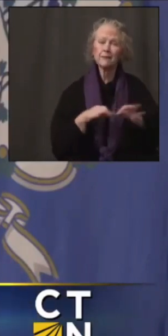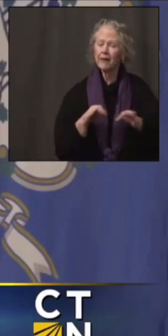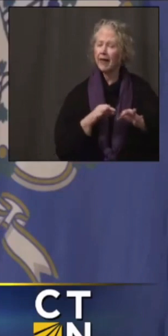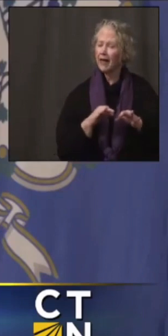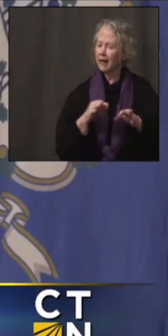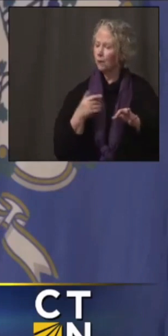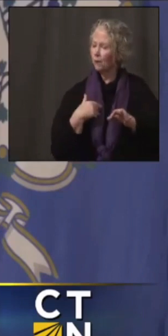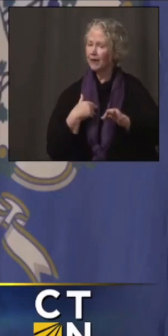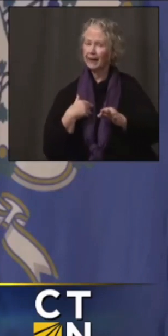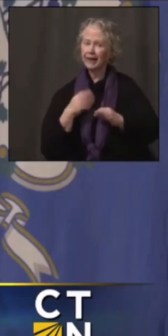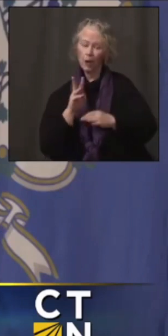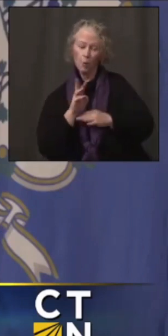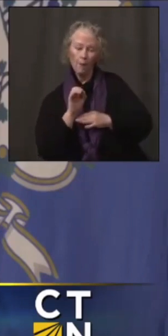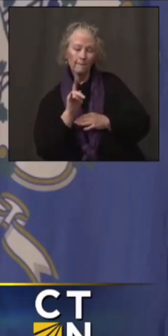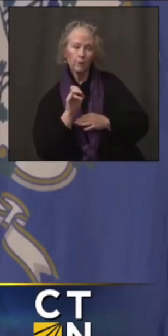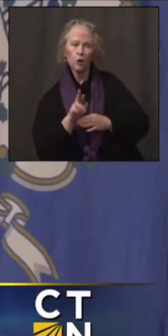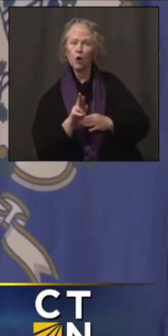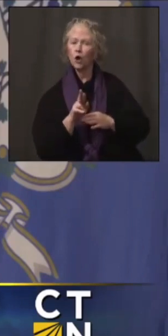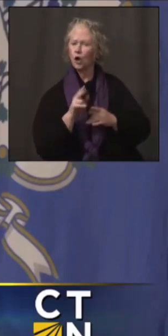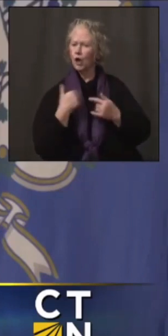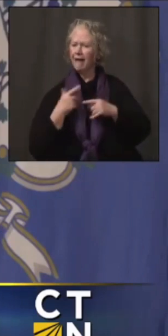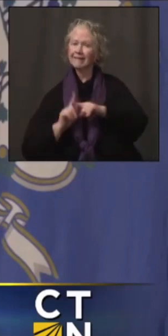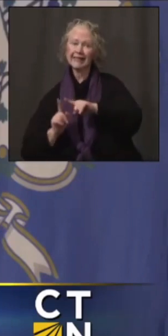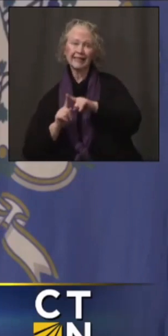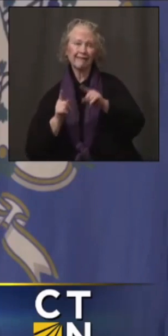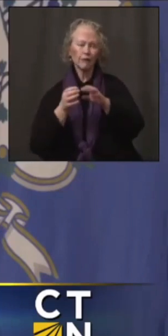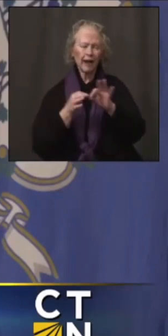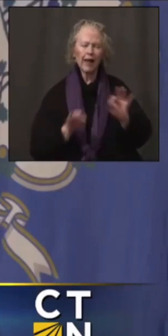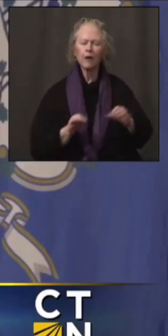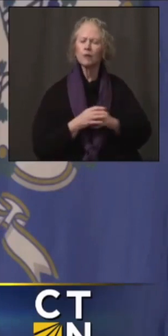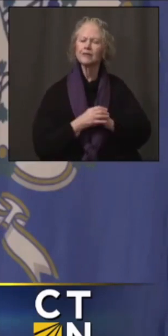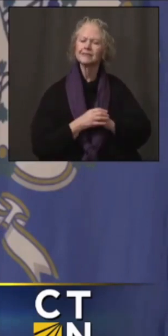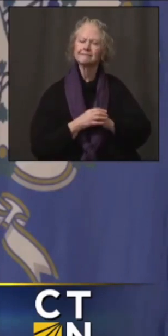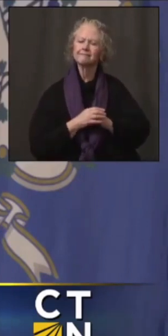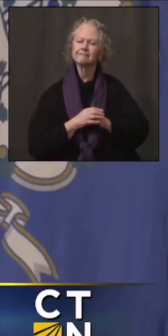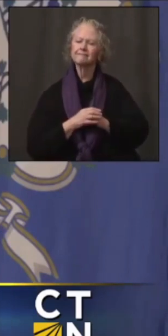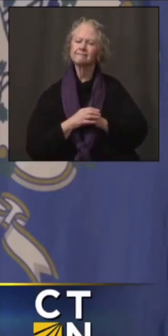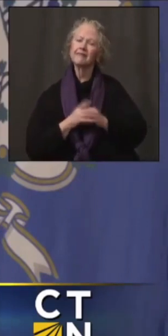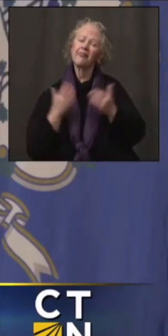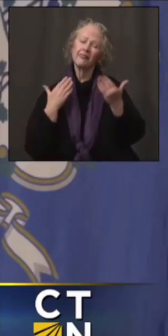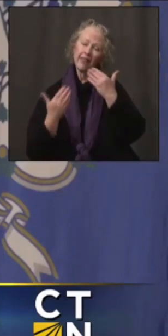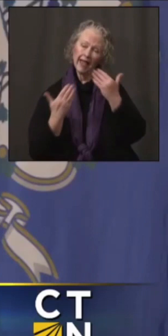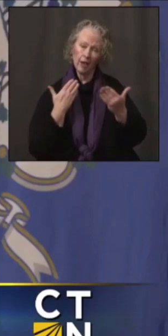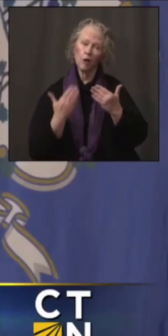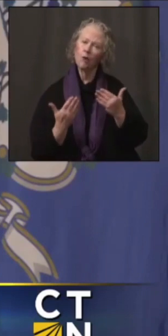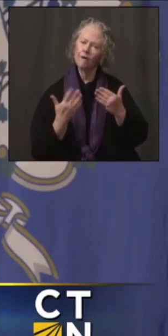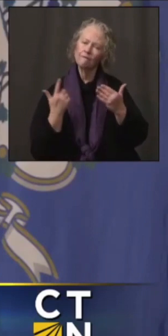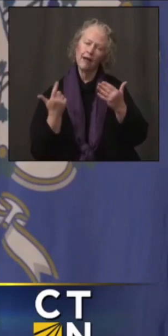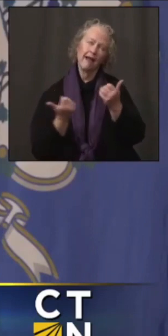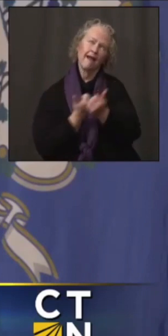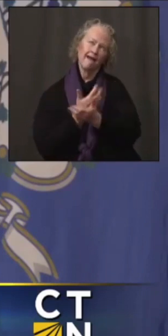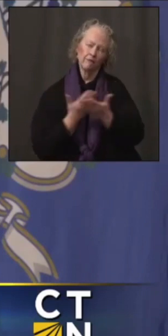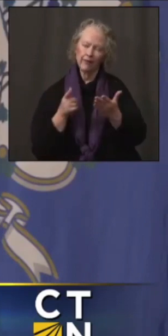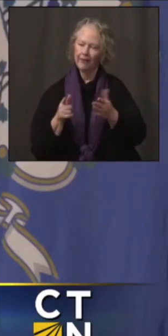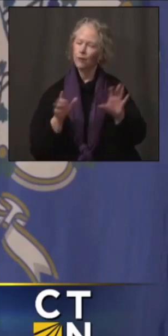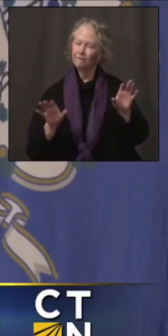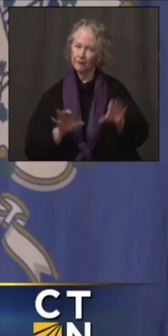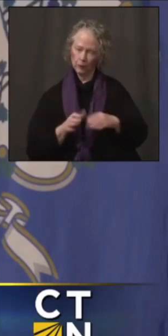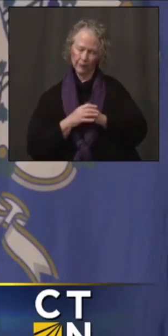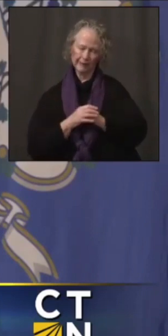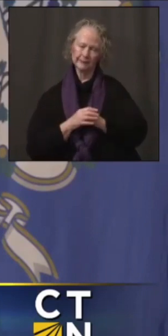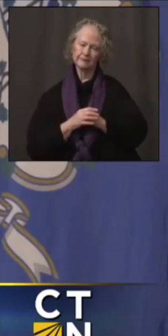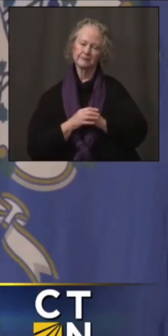we're doing the webinars and getting that translated in the multiple languages. Reg Deirdre, thank you for everything, um, you guys are doing.